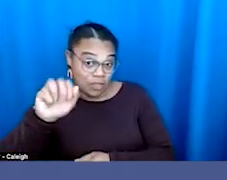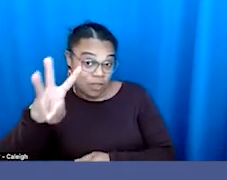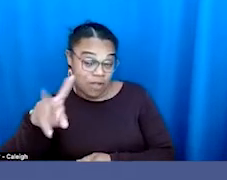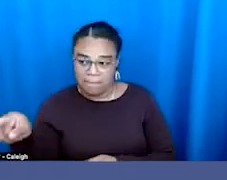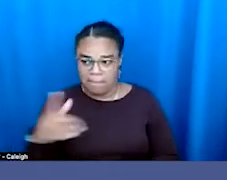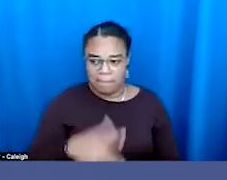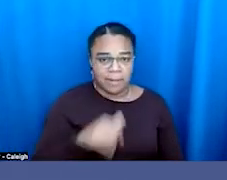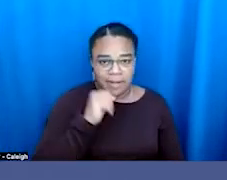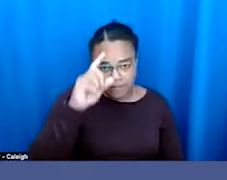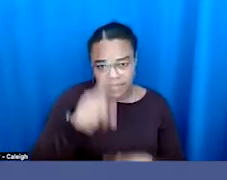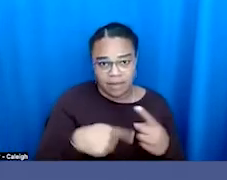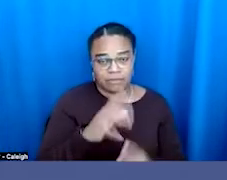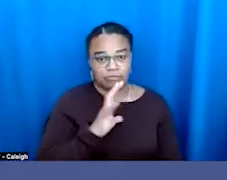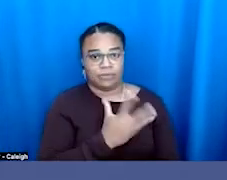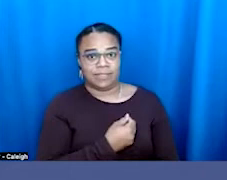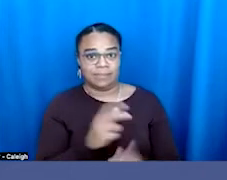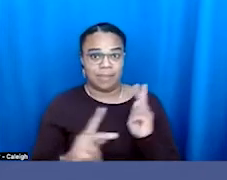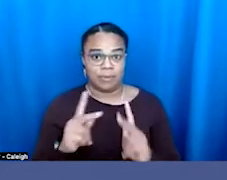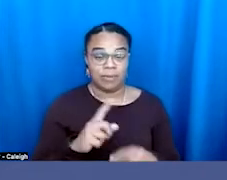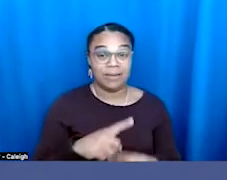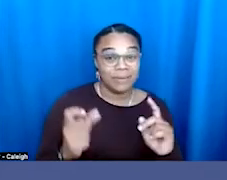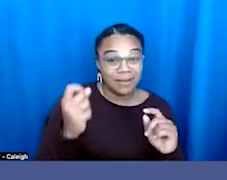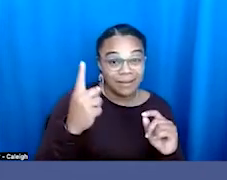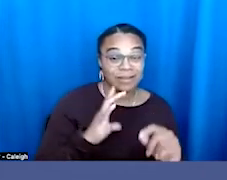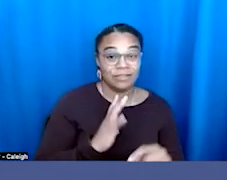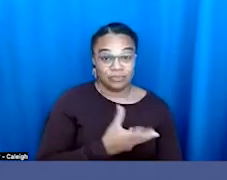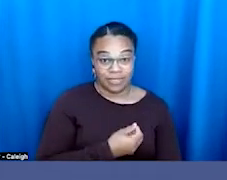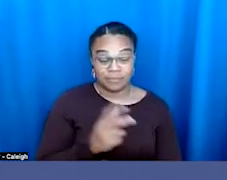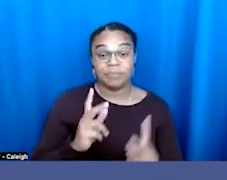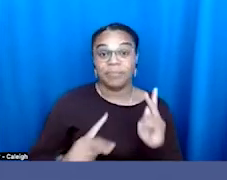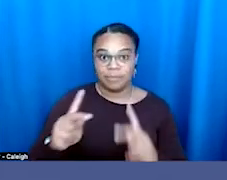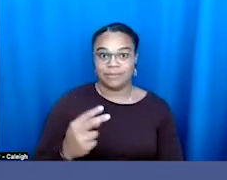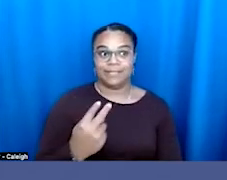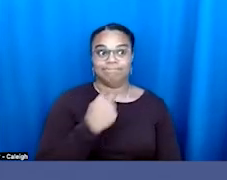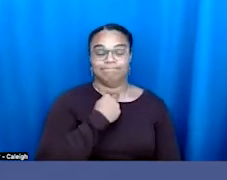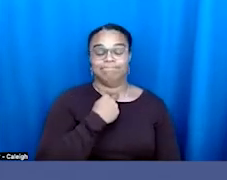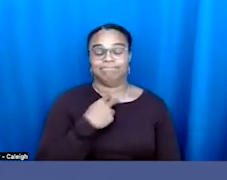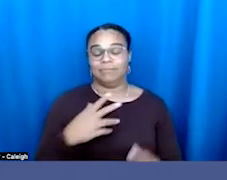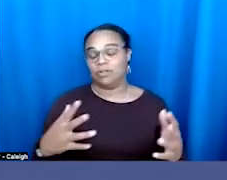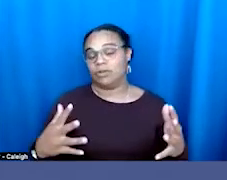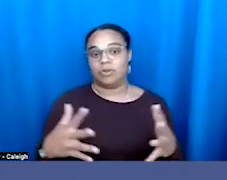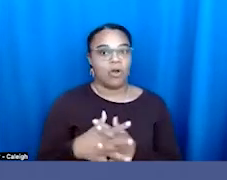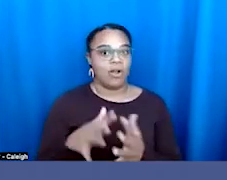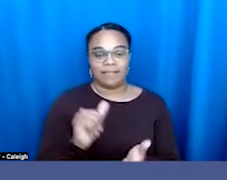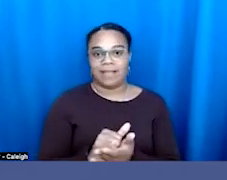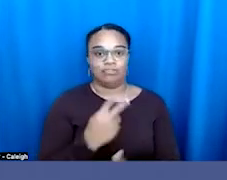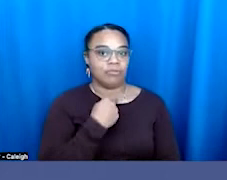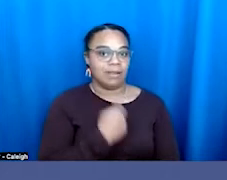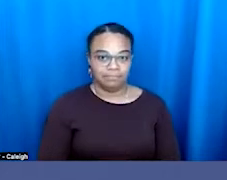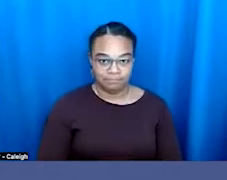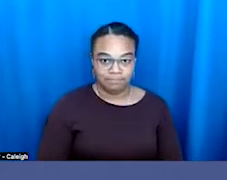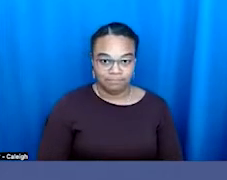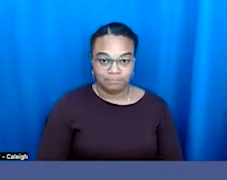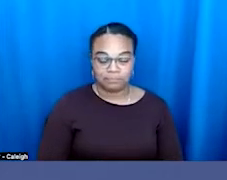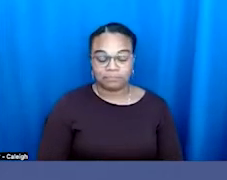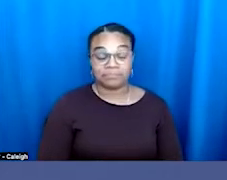but transgender people do get caught in, in that trap. And that's